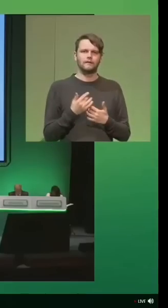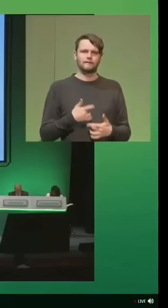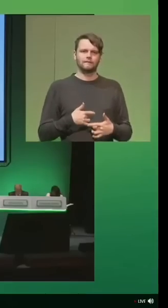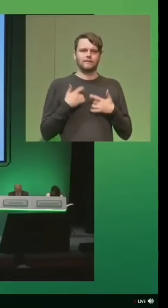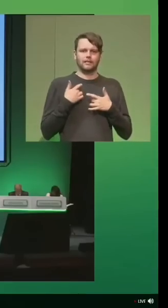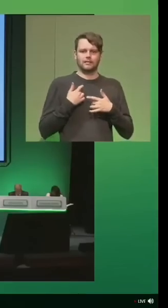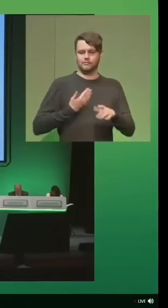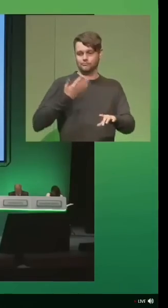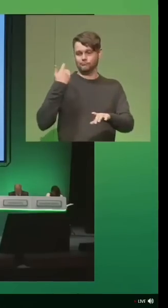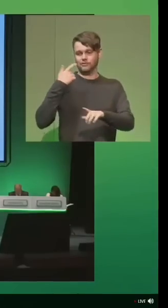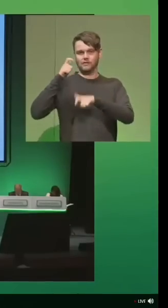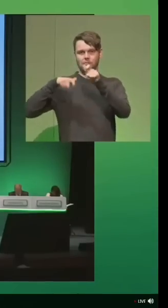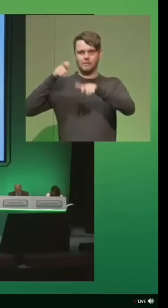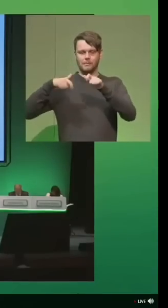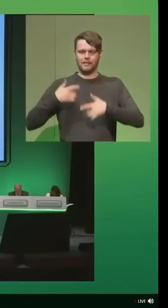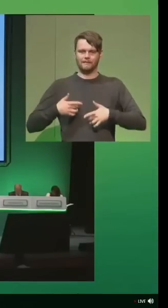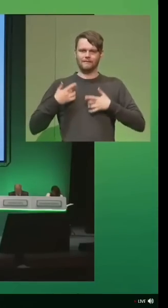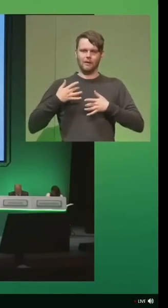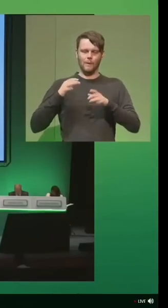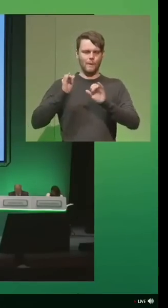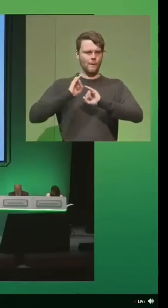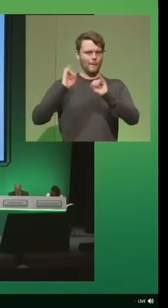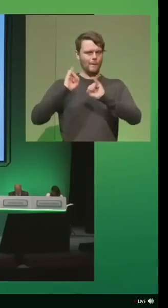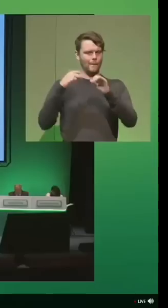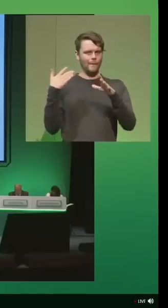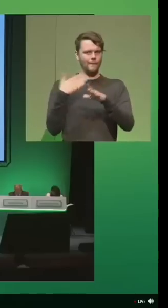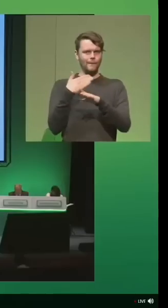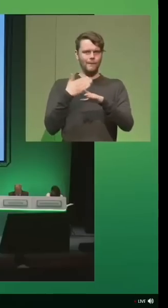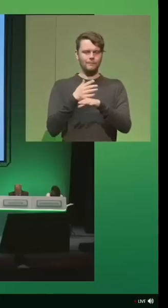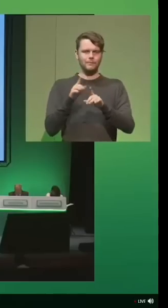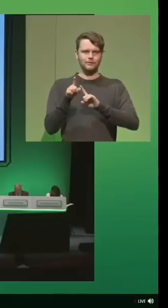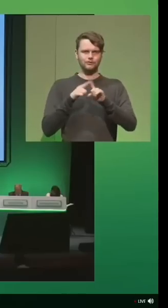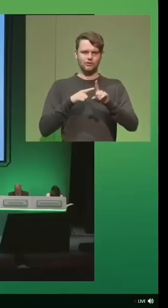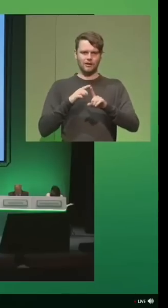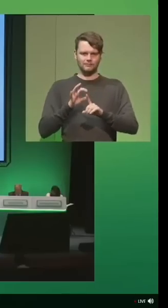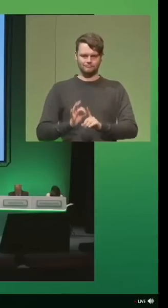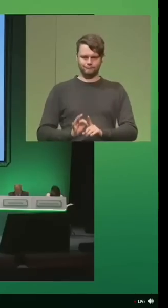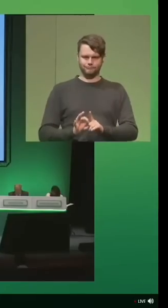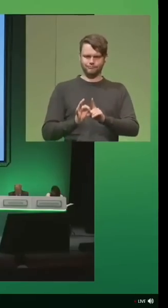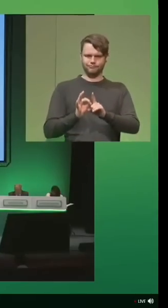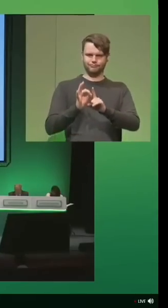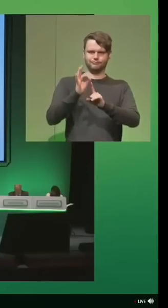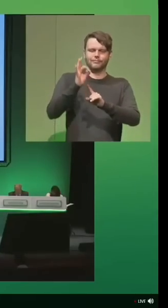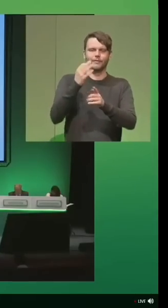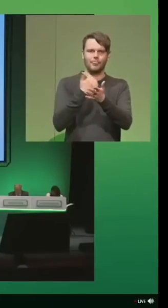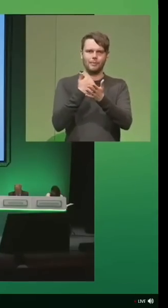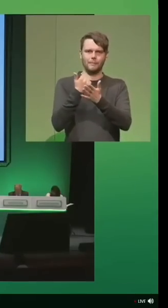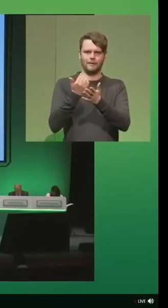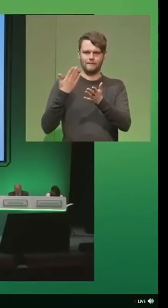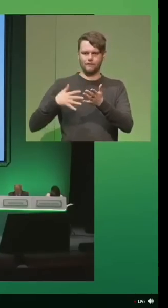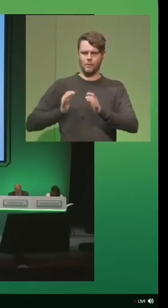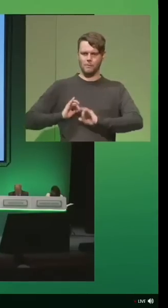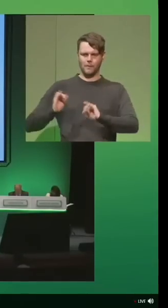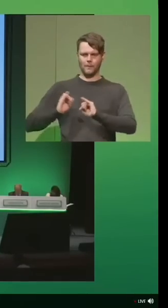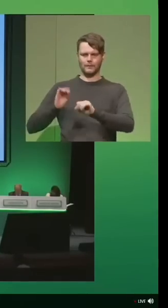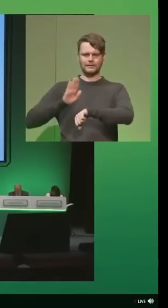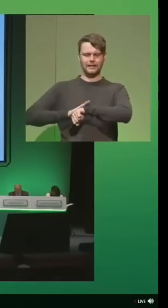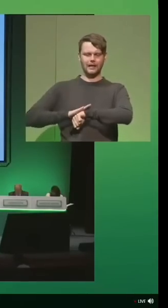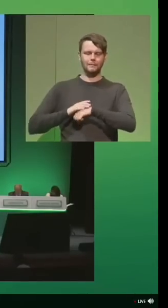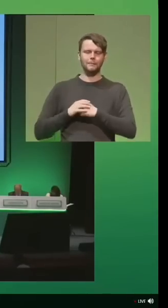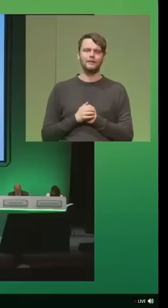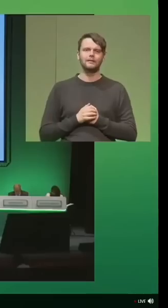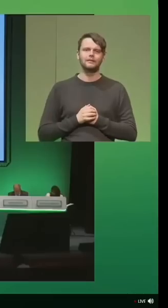predecessors have done a very awful job in trying to recover the bank from that dire time.